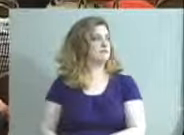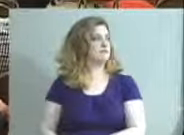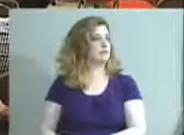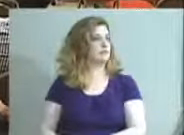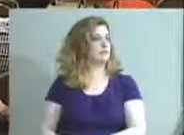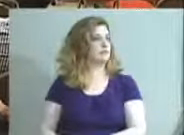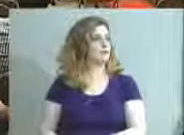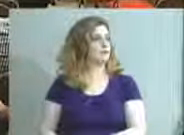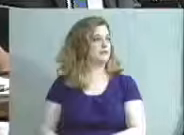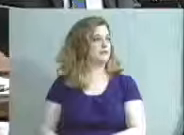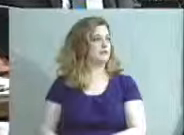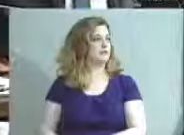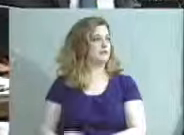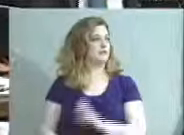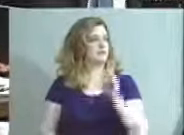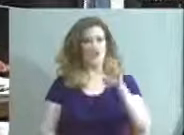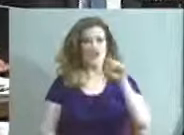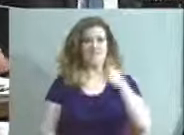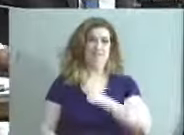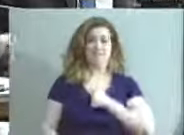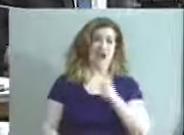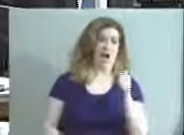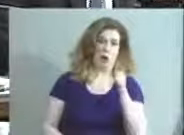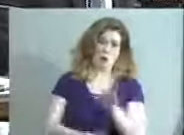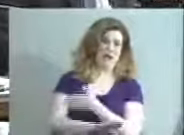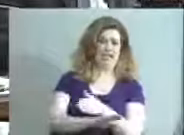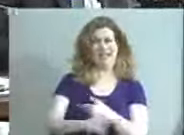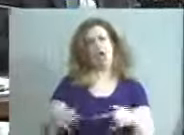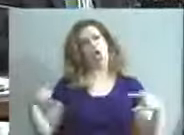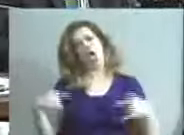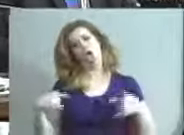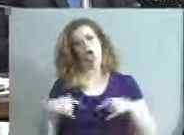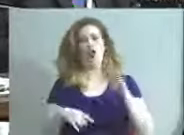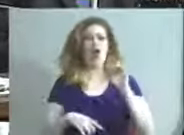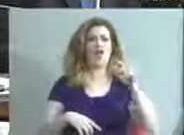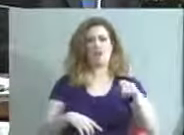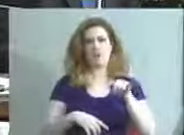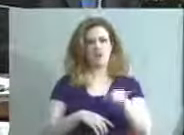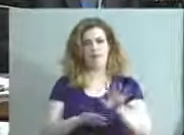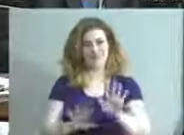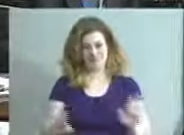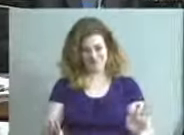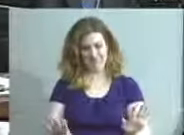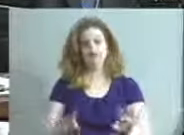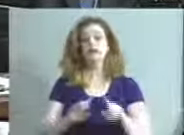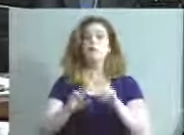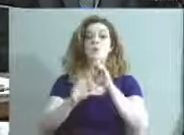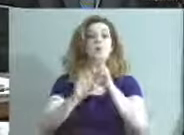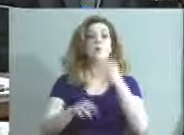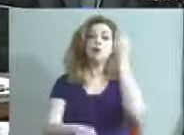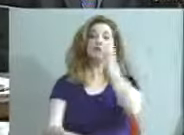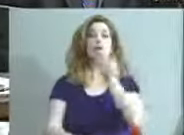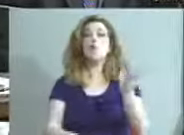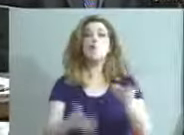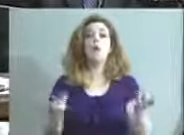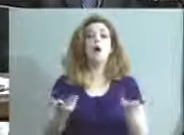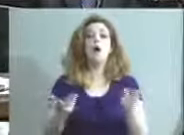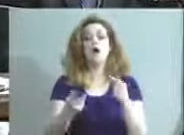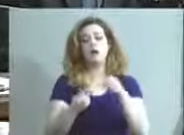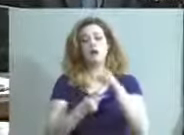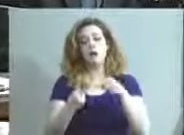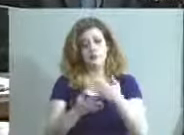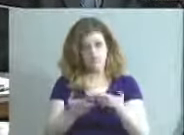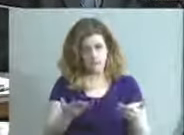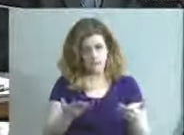Sorry, I will not be singing or rapping this and have no pass, I have no handouts. I just want to report out a couple things.